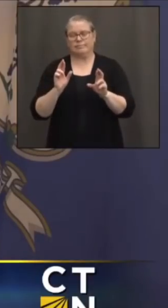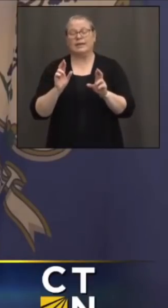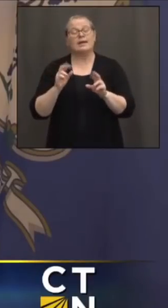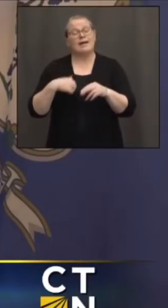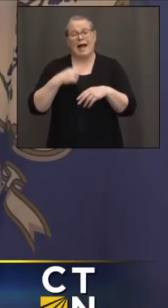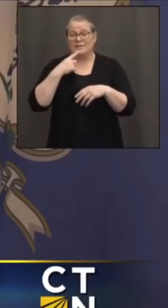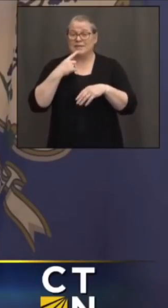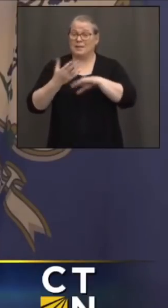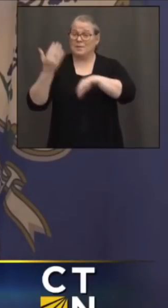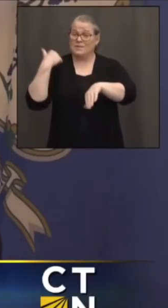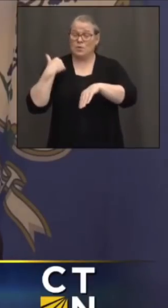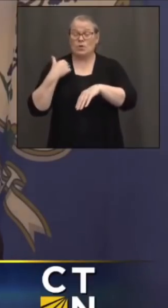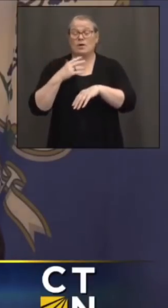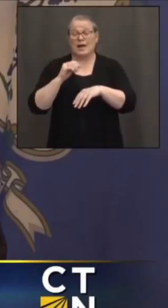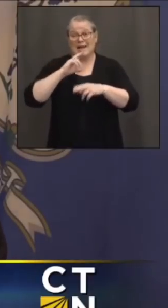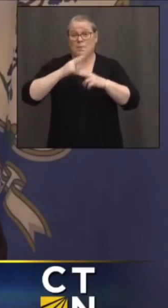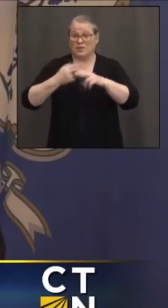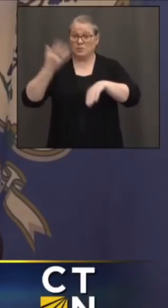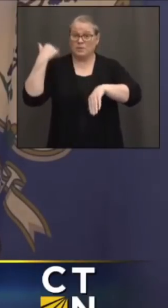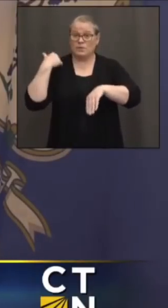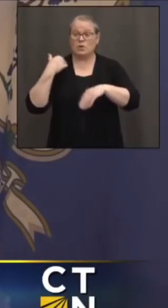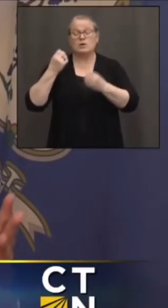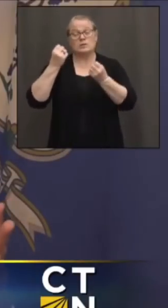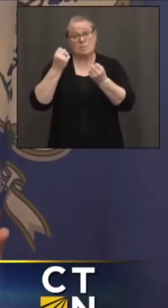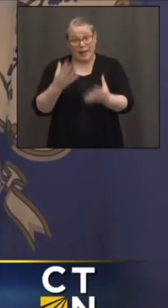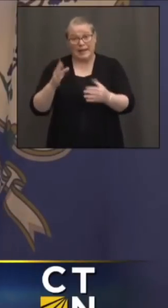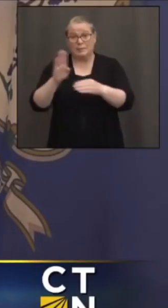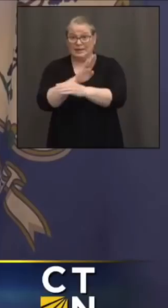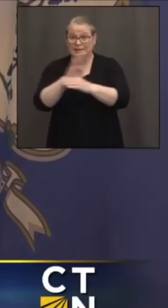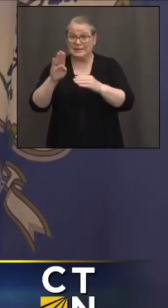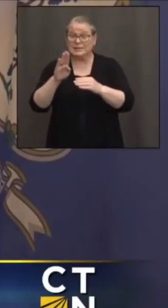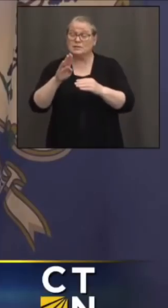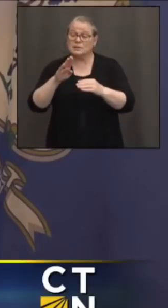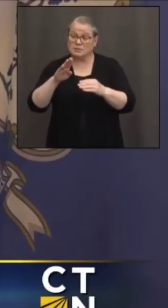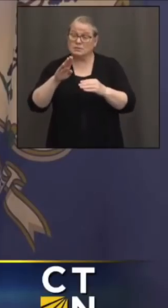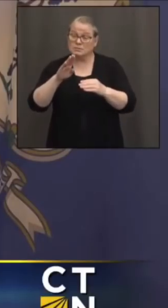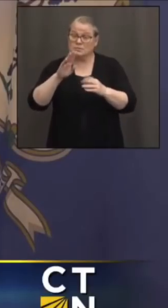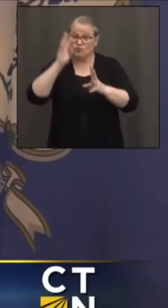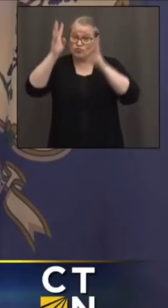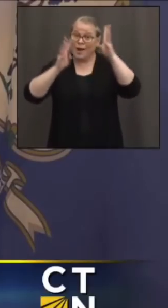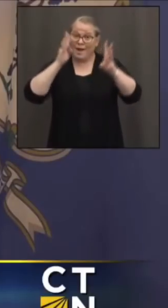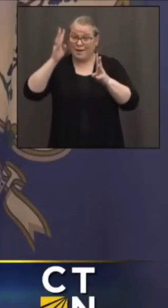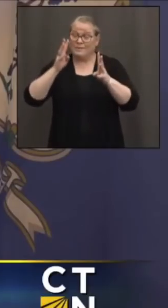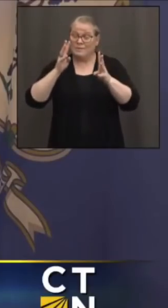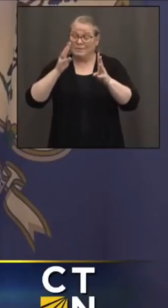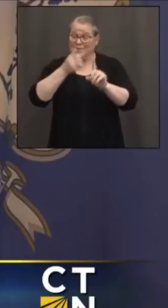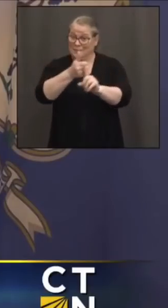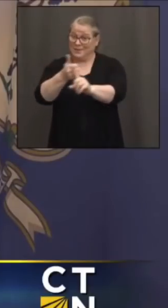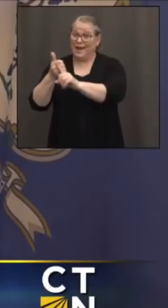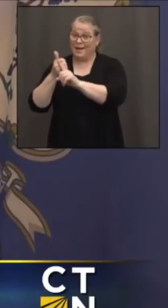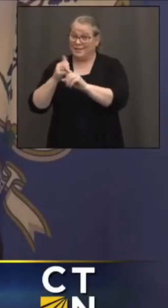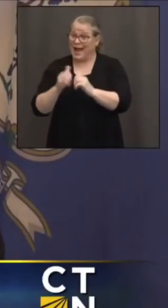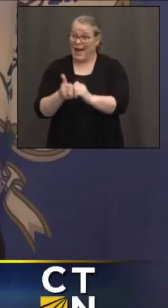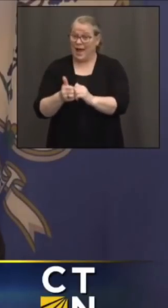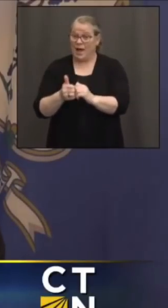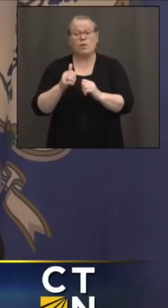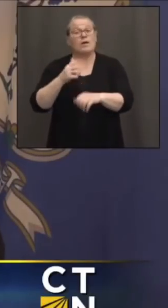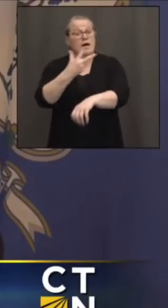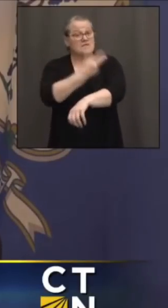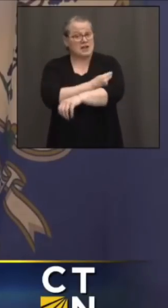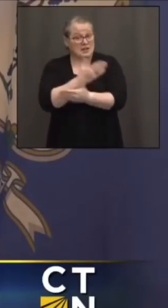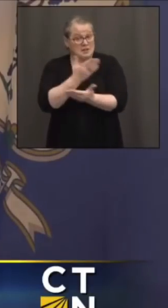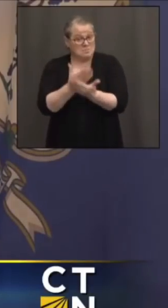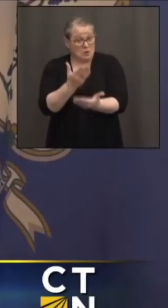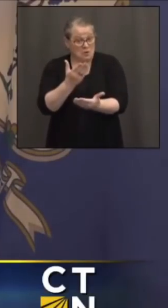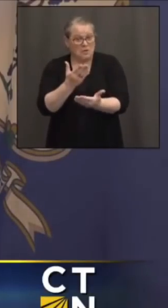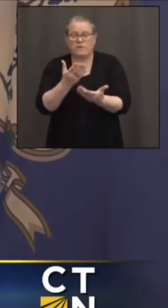briefing, we've got a number of businesses who are being very creative about how, you know, if you can show you've been vaccinated, you're